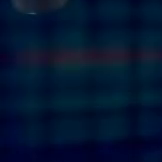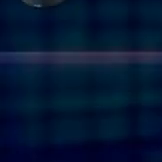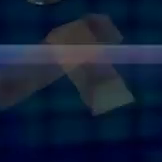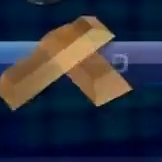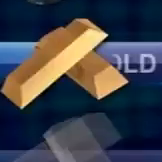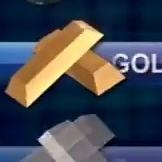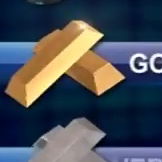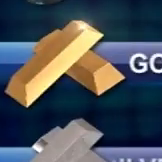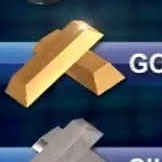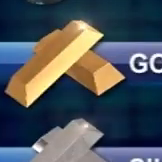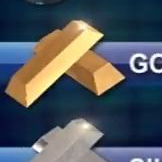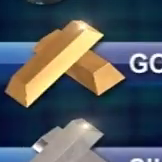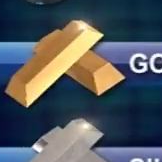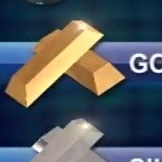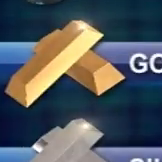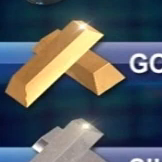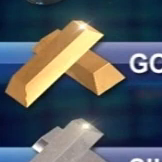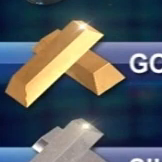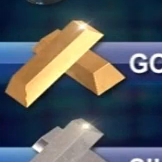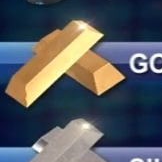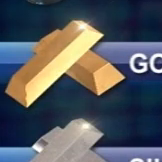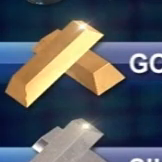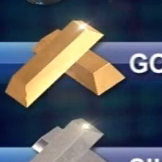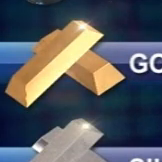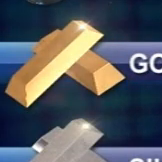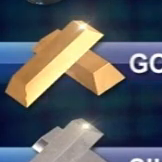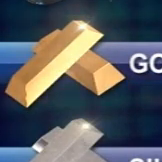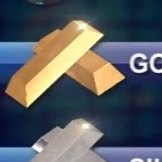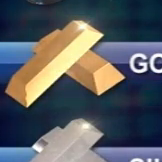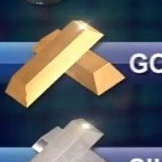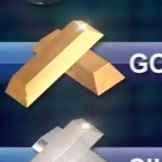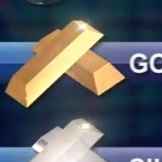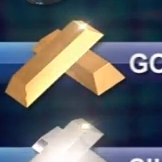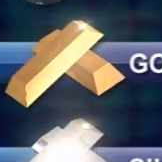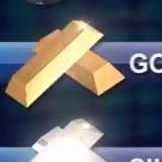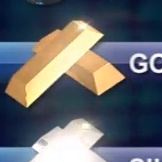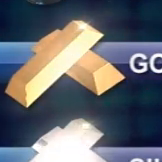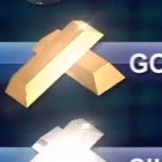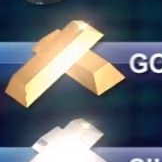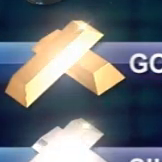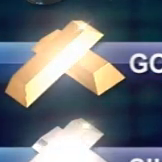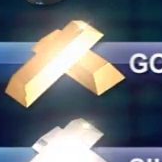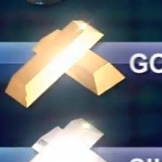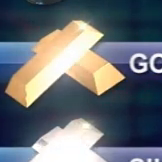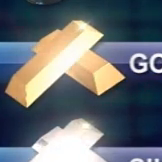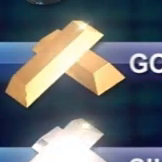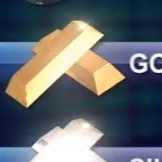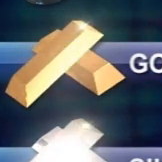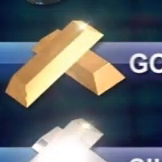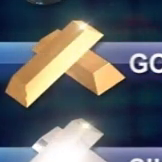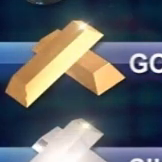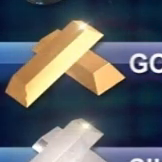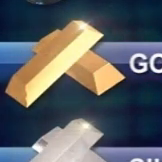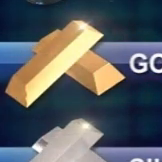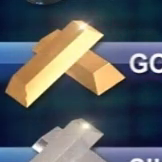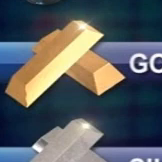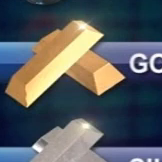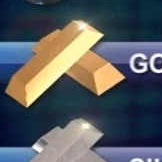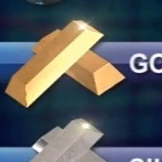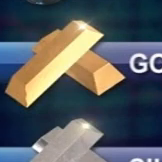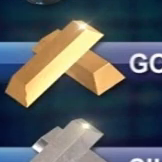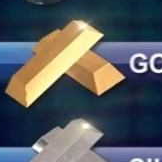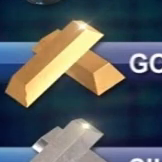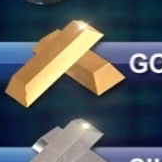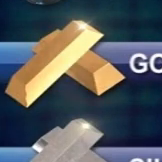commodities, crude oil finally declined, closing at $41.92 per barrel. Gold continued to climb and was at $2